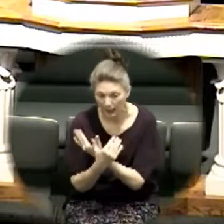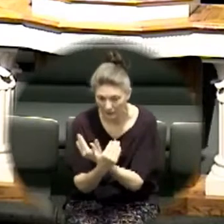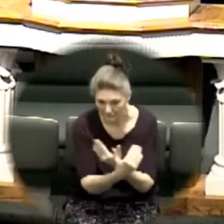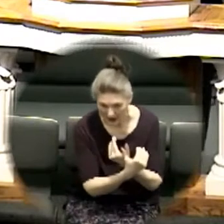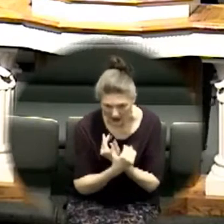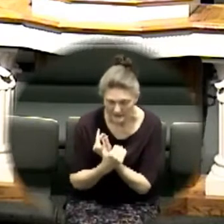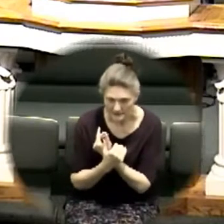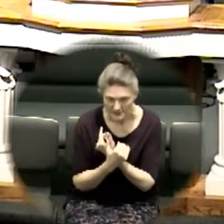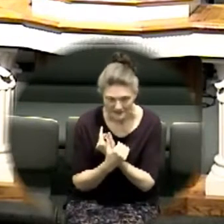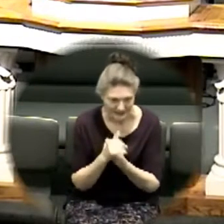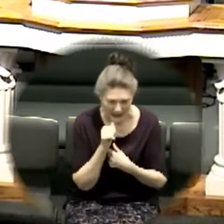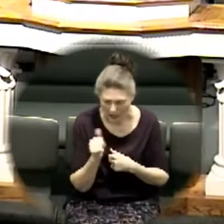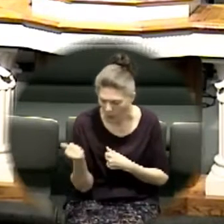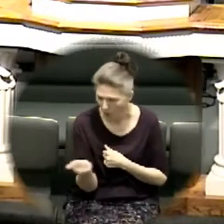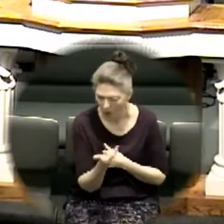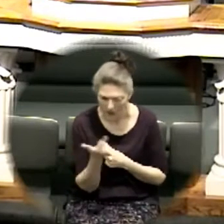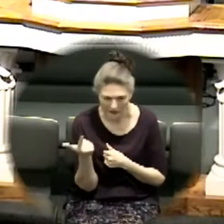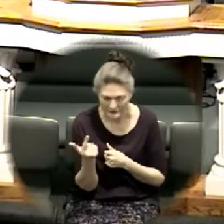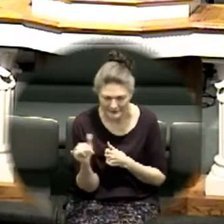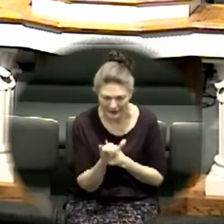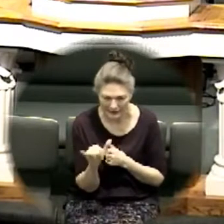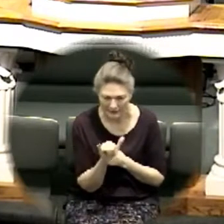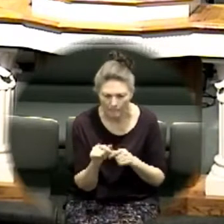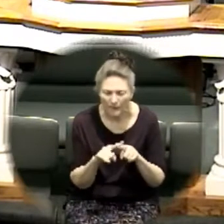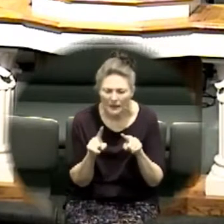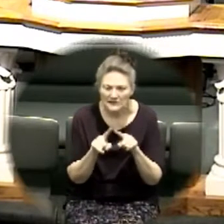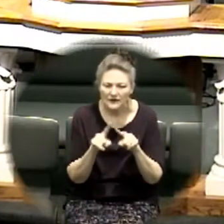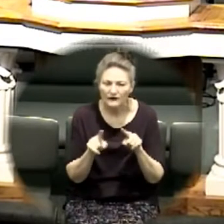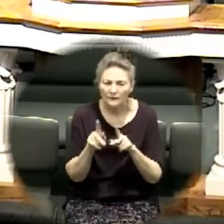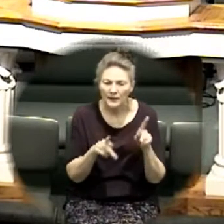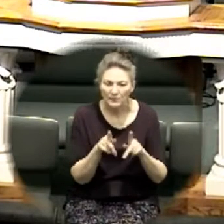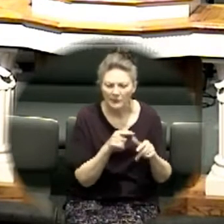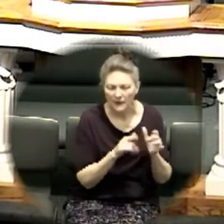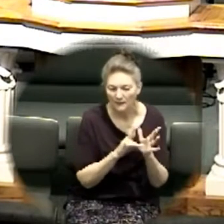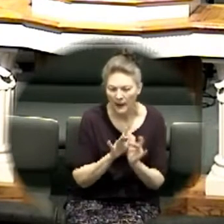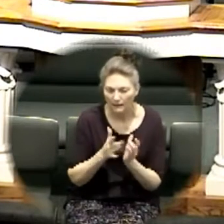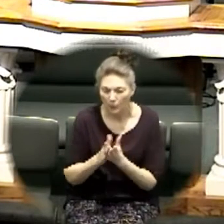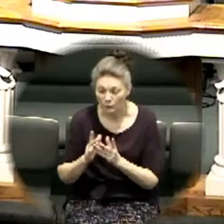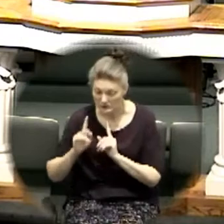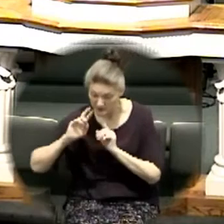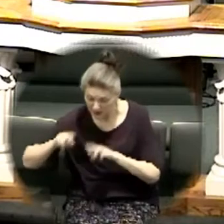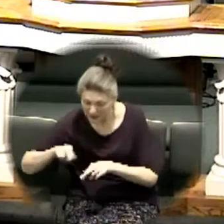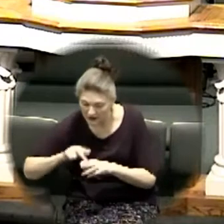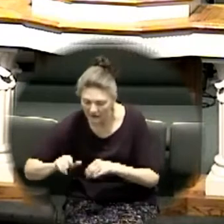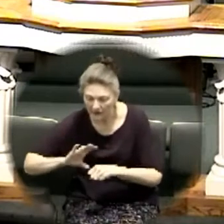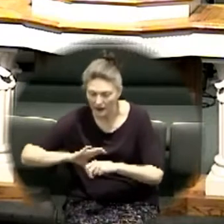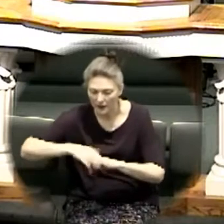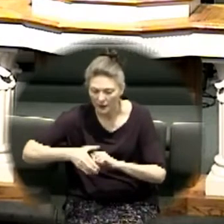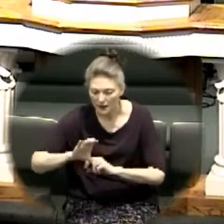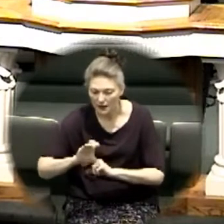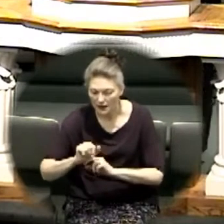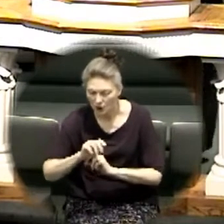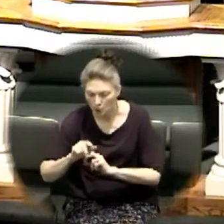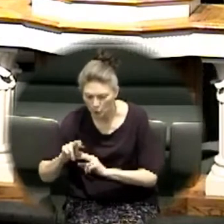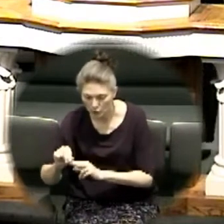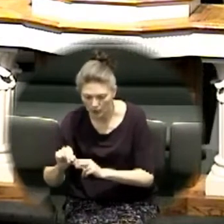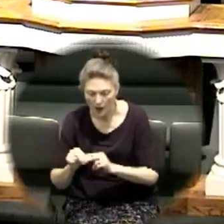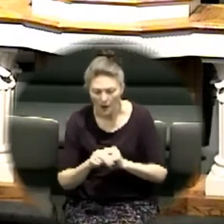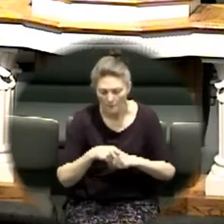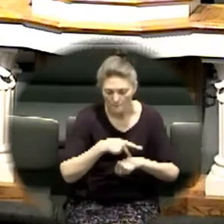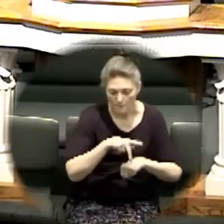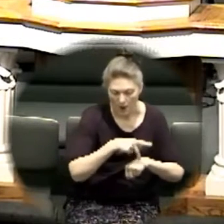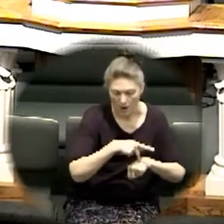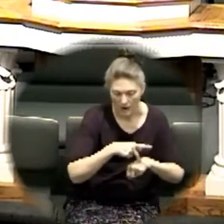other kind of butterflies but look at how different people in the bible responded to their cocoons paul and silas praised in the